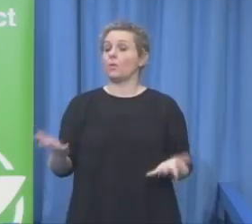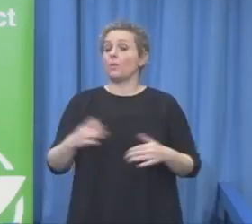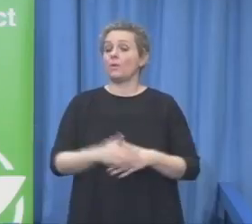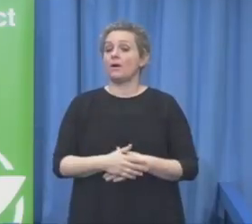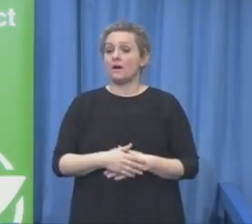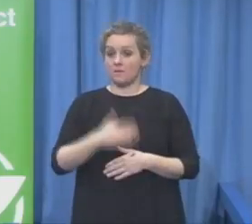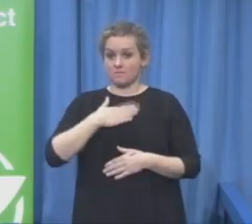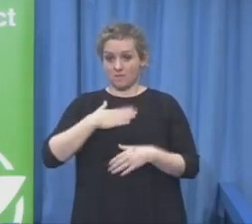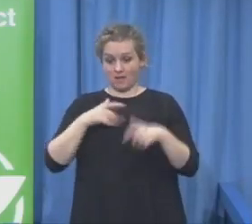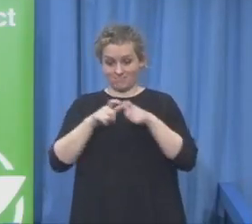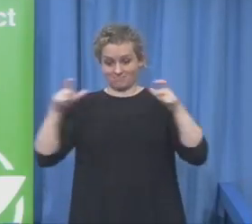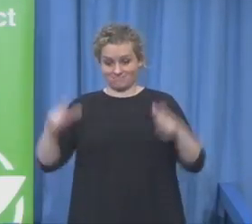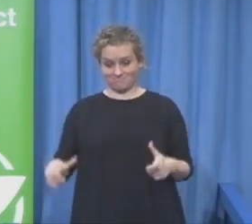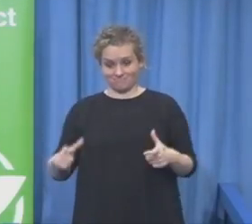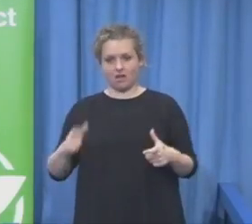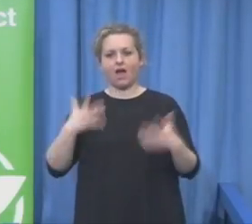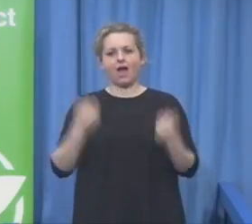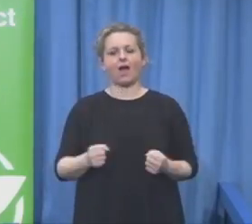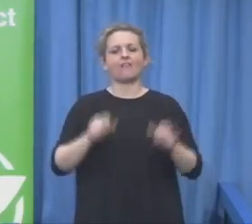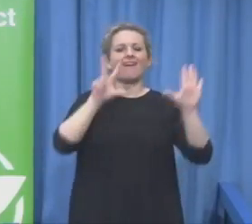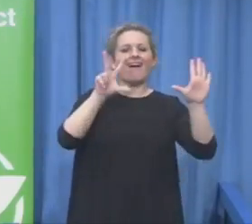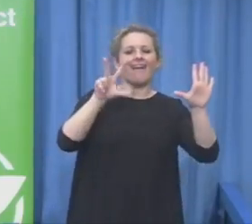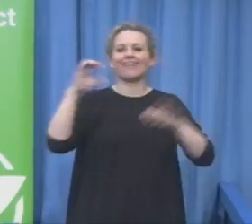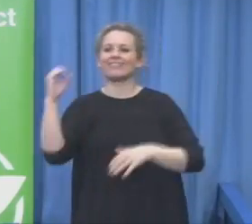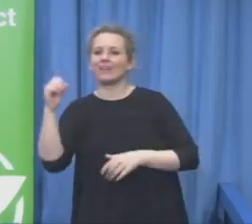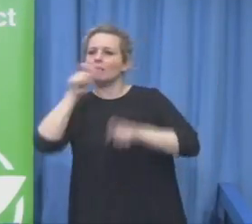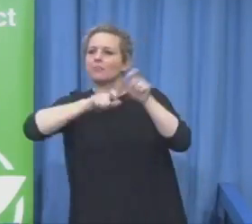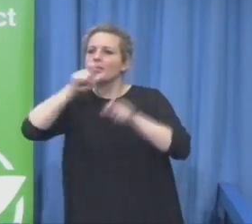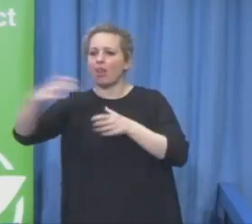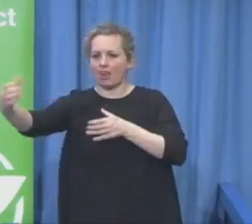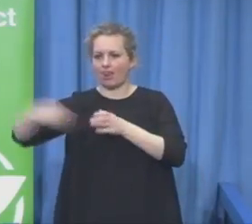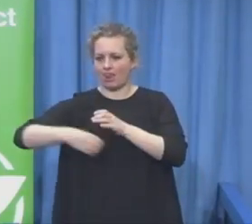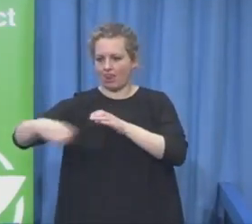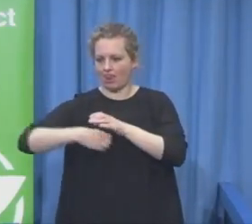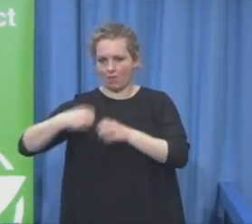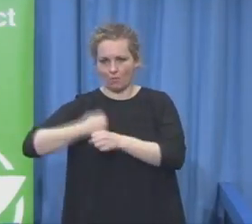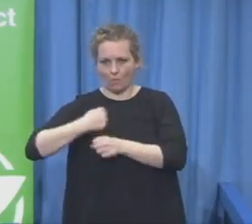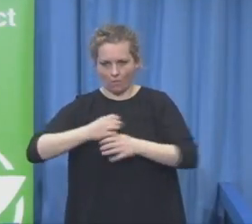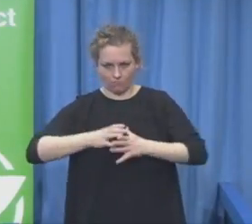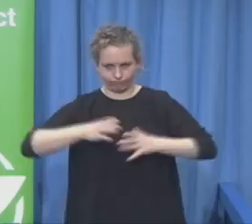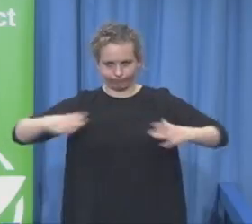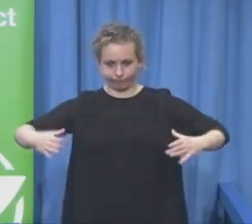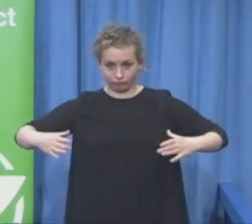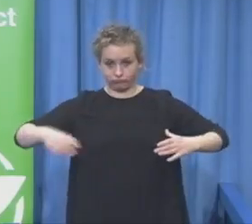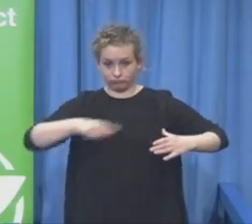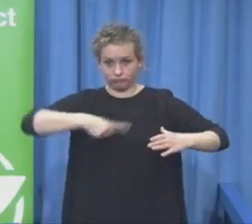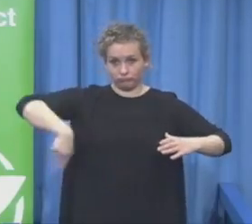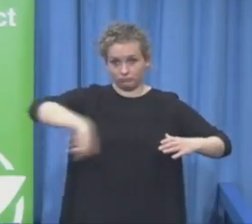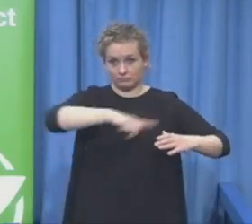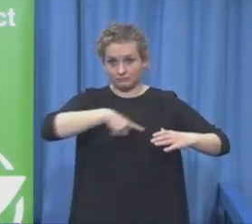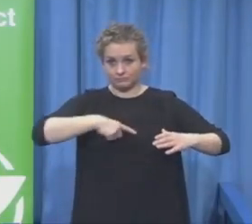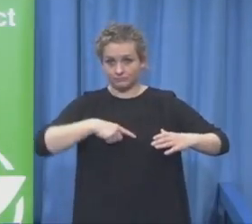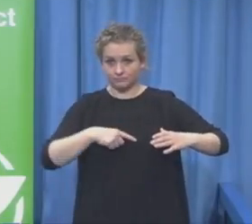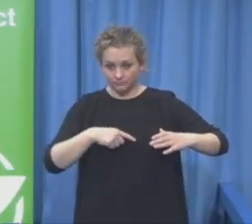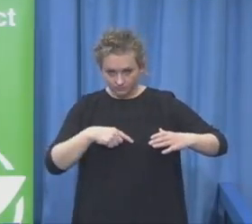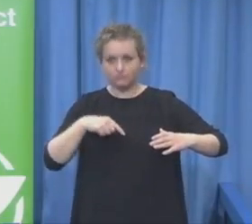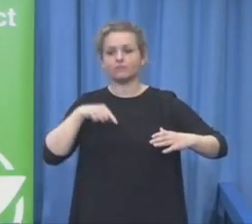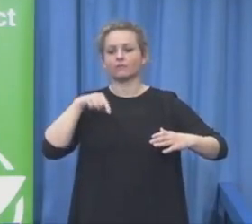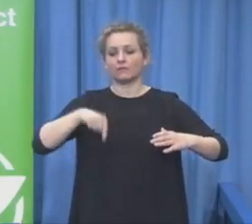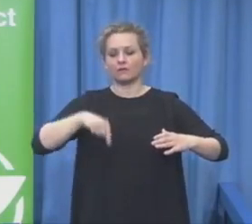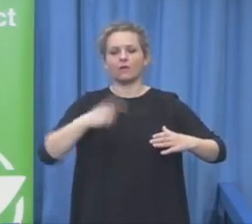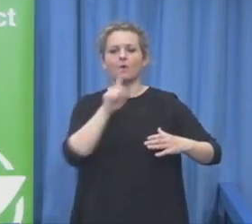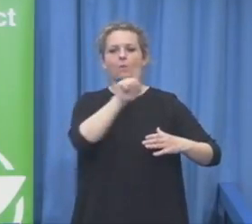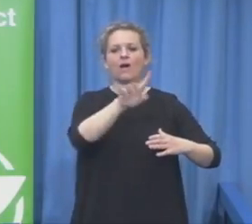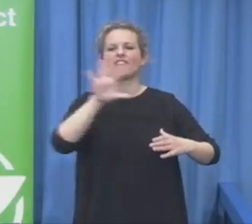to 80, it's a percentage rate which is a normal rate for occurring disability in our